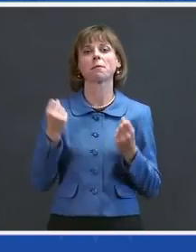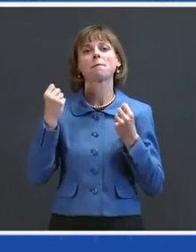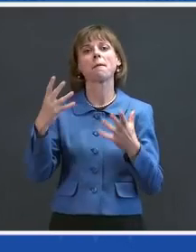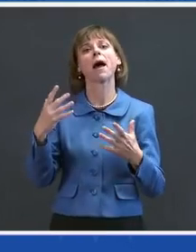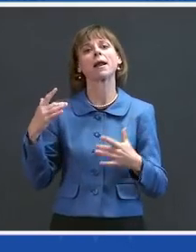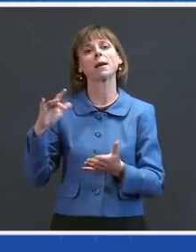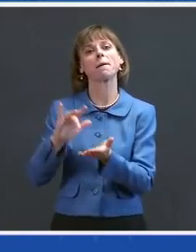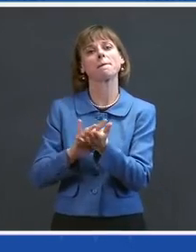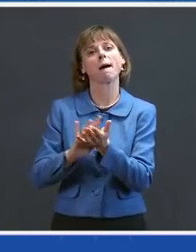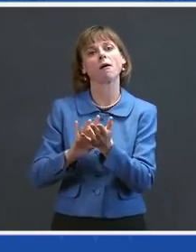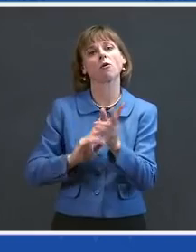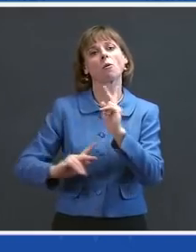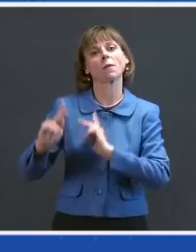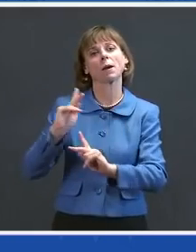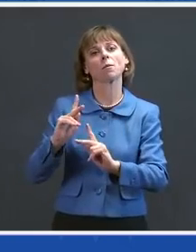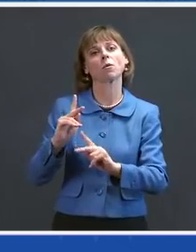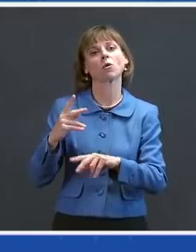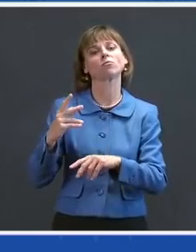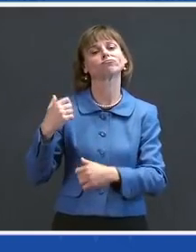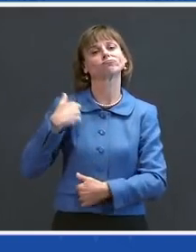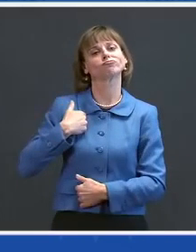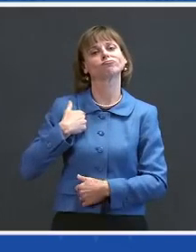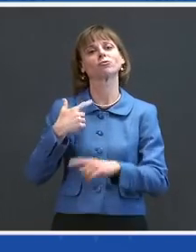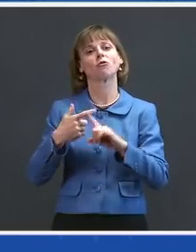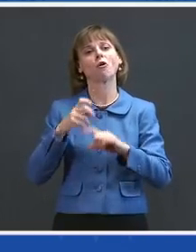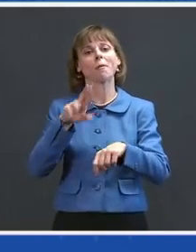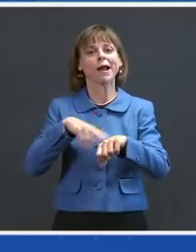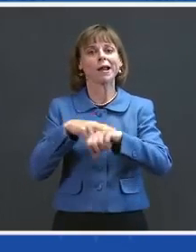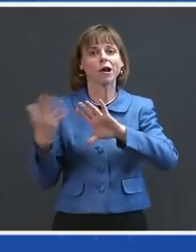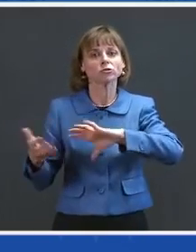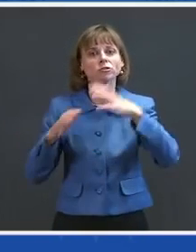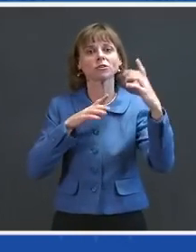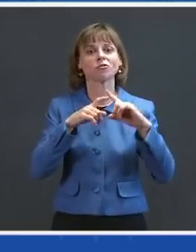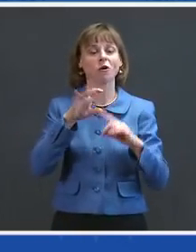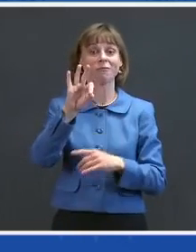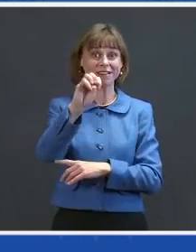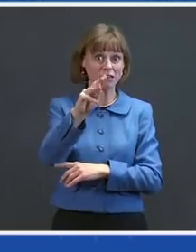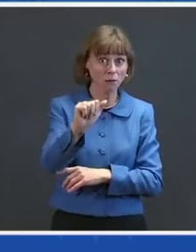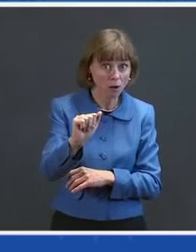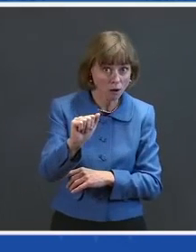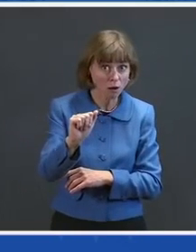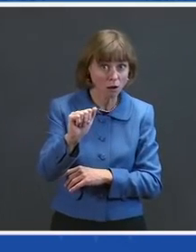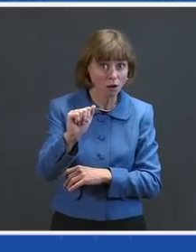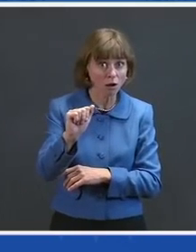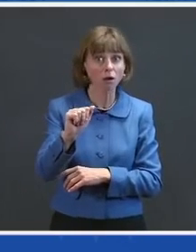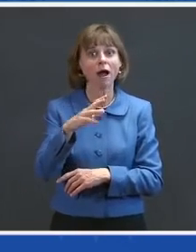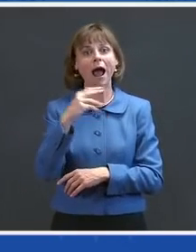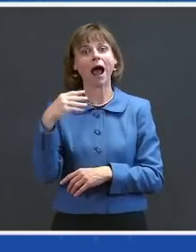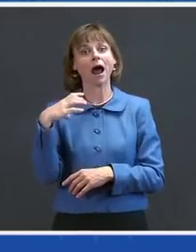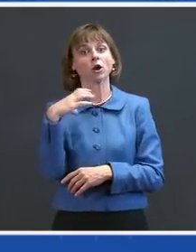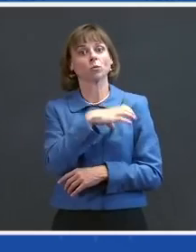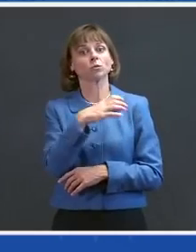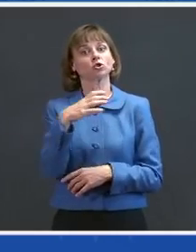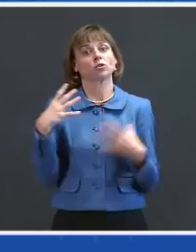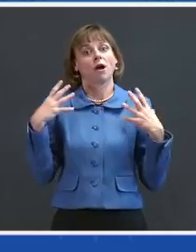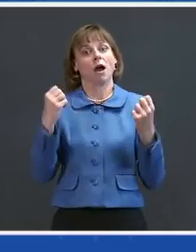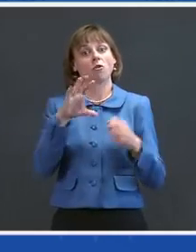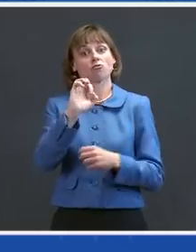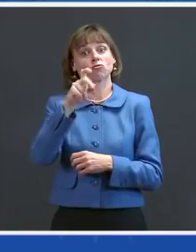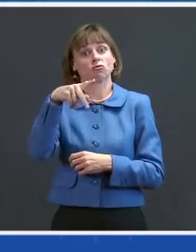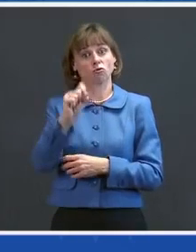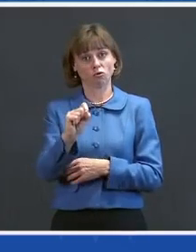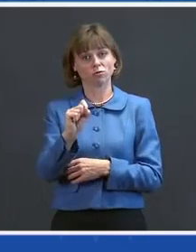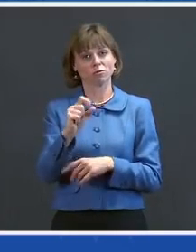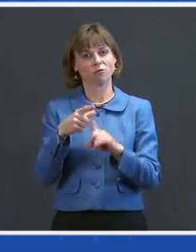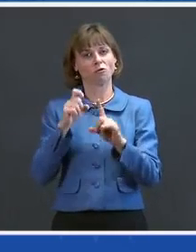national disasters from the Federal Emergency Management Agency, FEMA, and the commissioned Health Corps at the Department